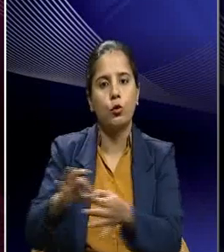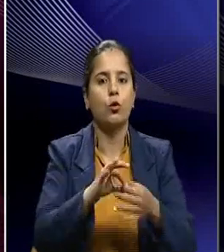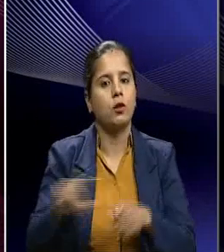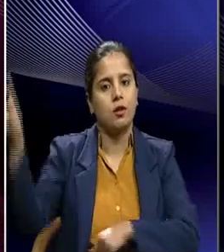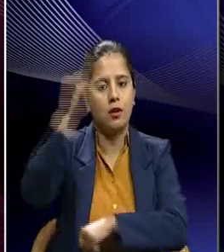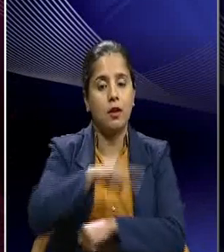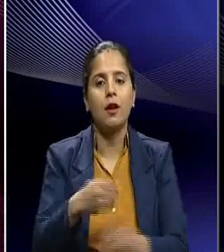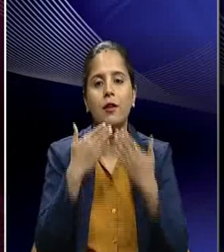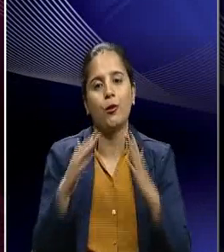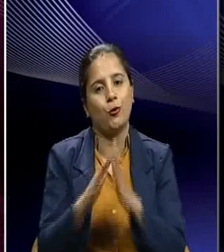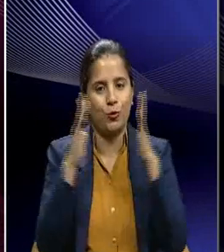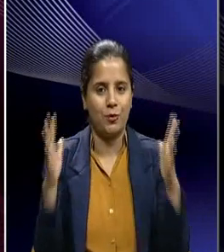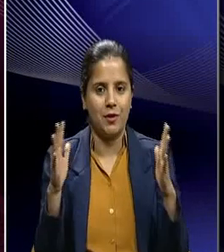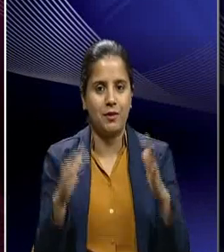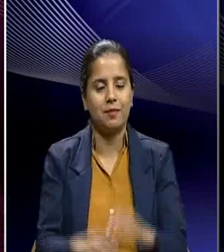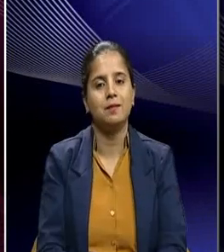much.